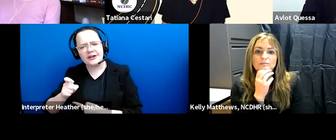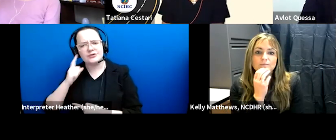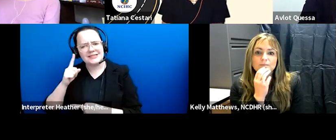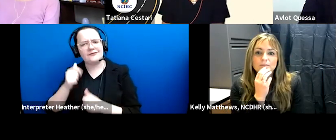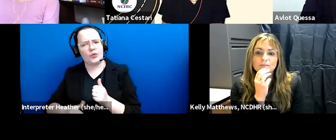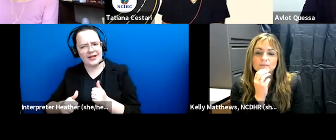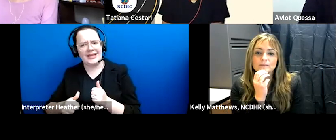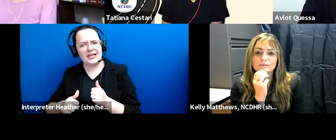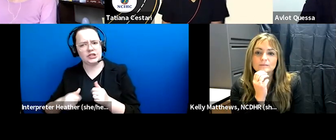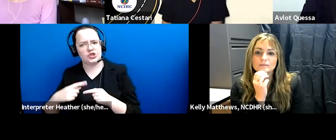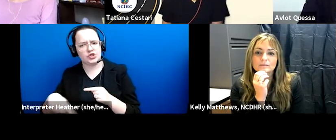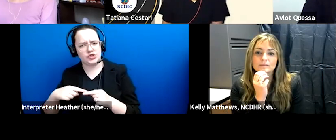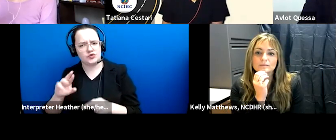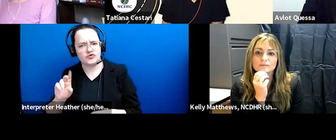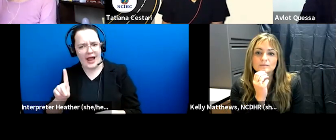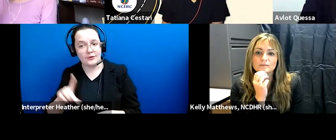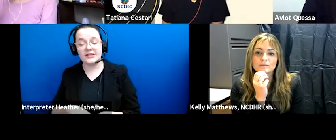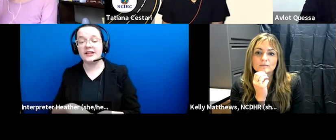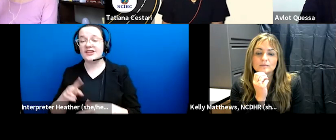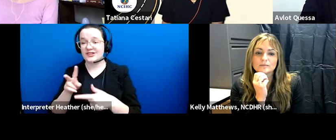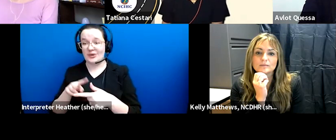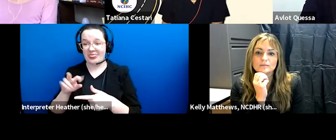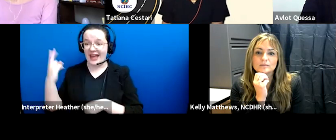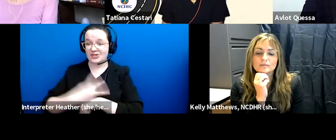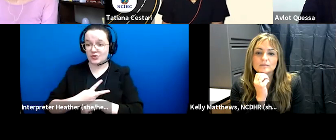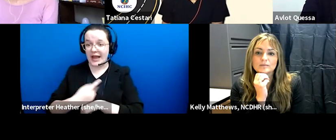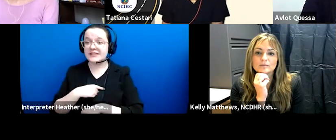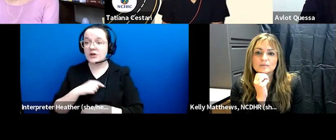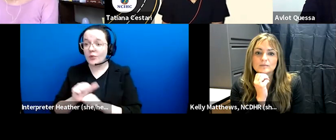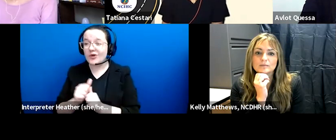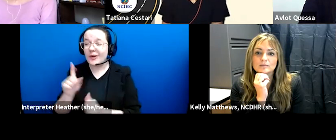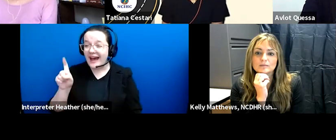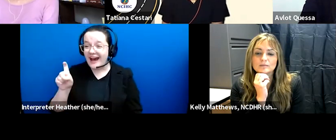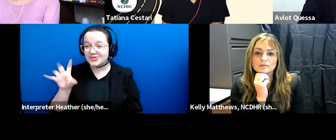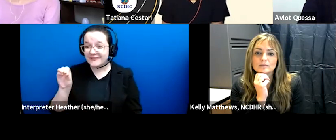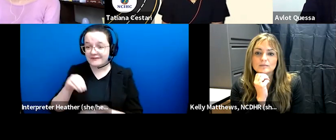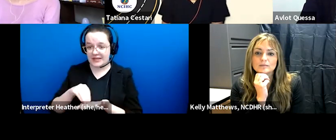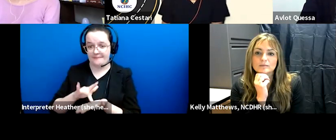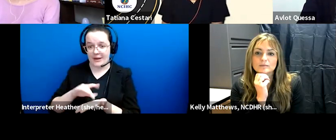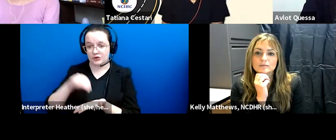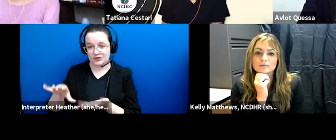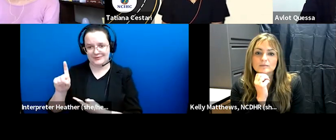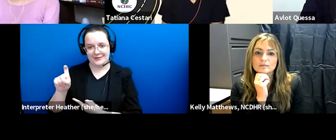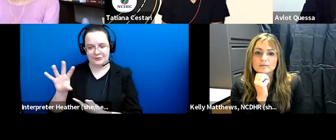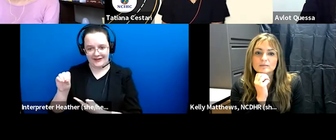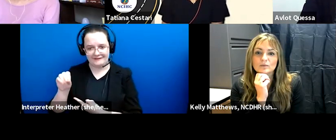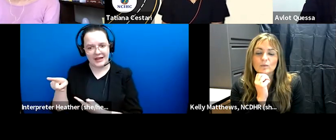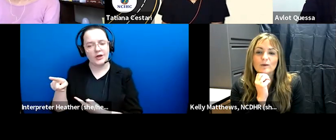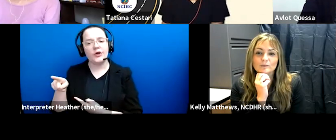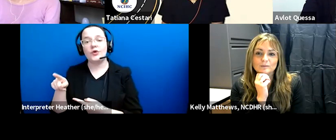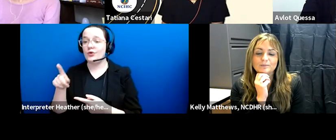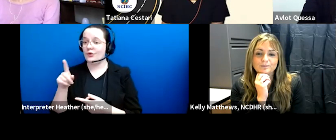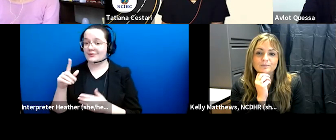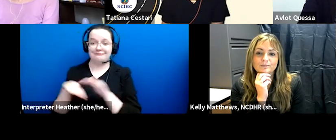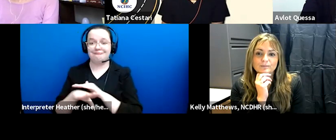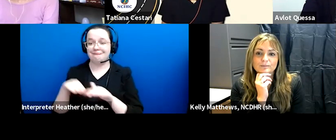and over the course of those two days we work with 150 medical students that come in and out of our our zoom doors